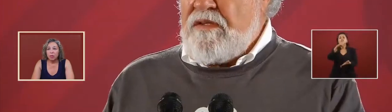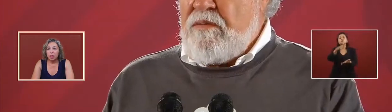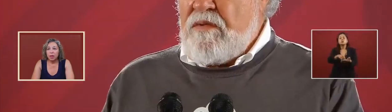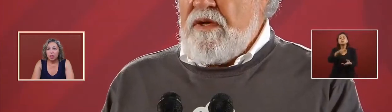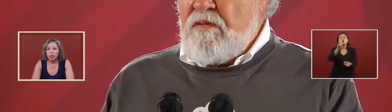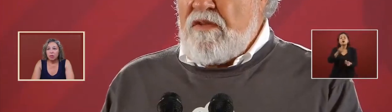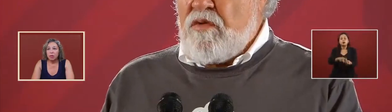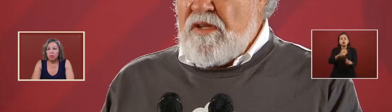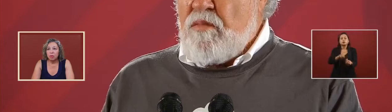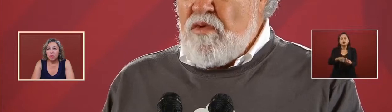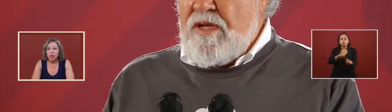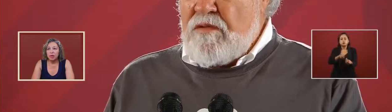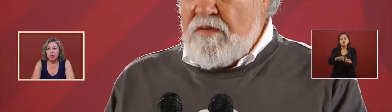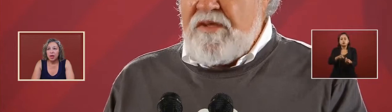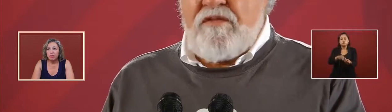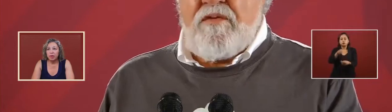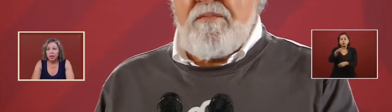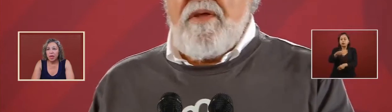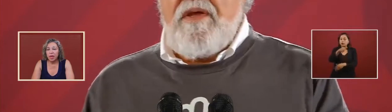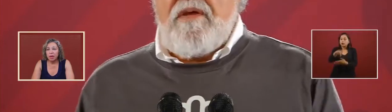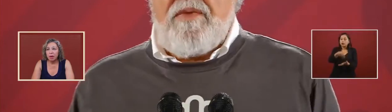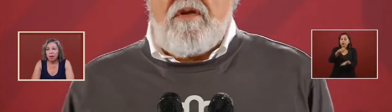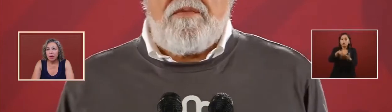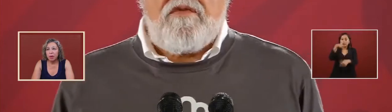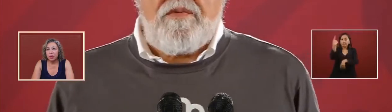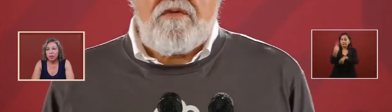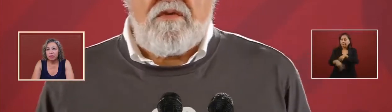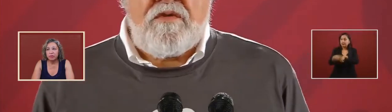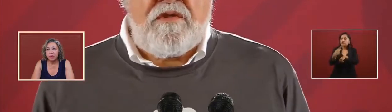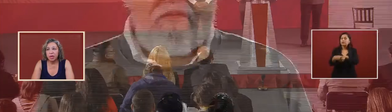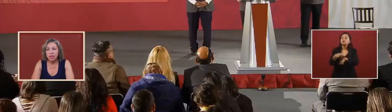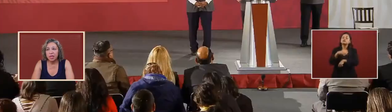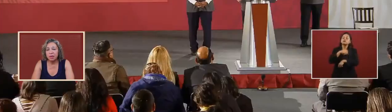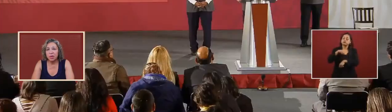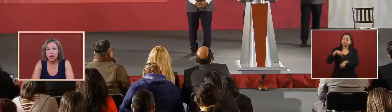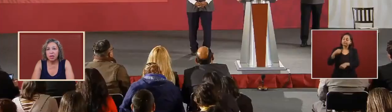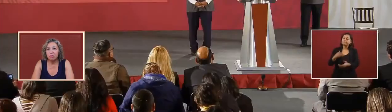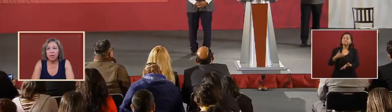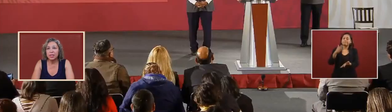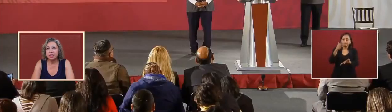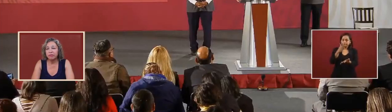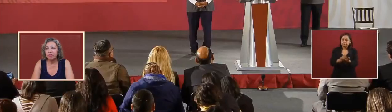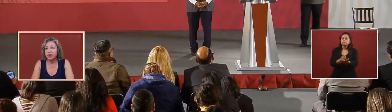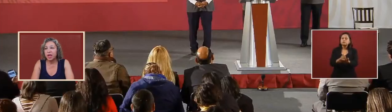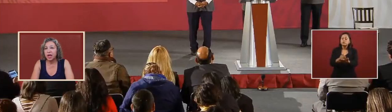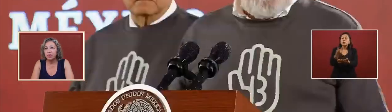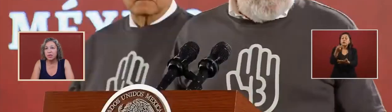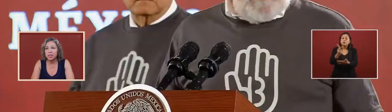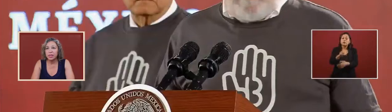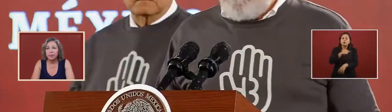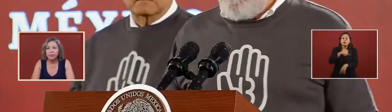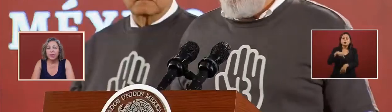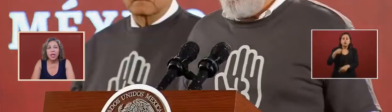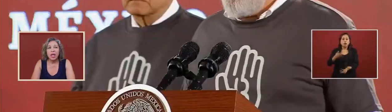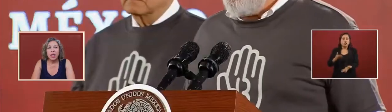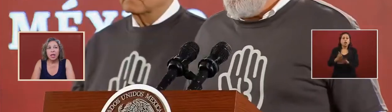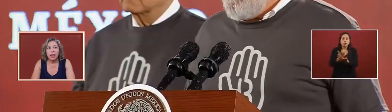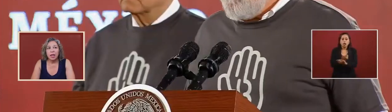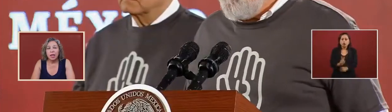we know we do have a operative team in a place of very high risk so